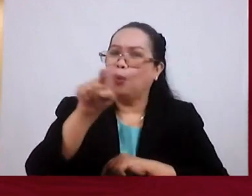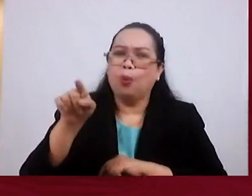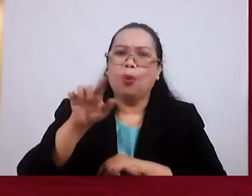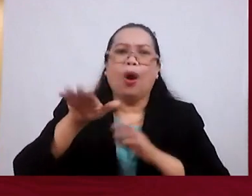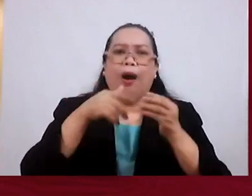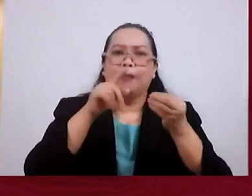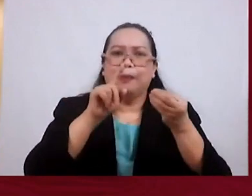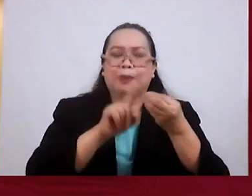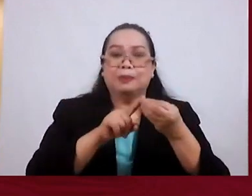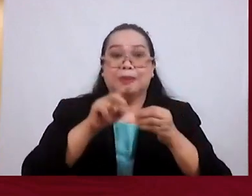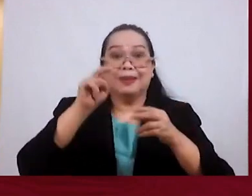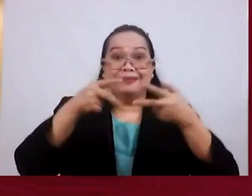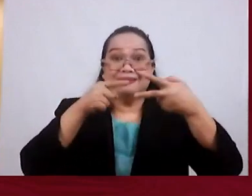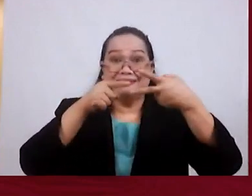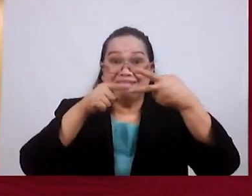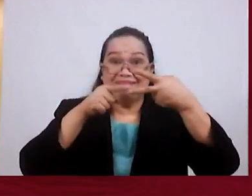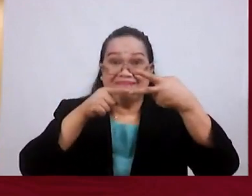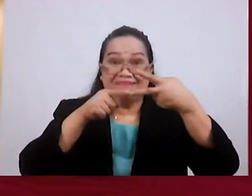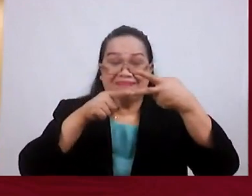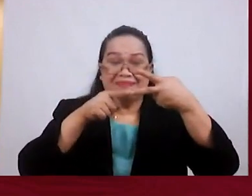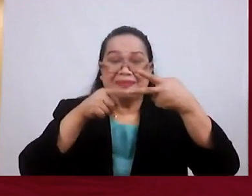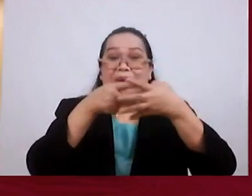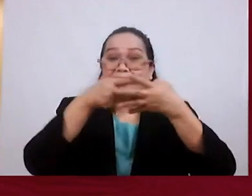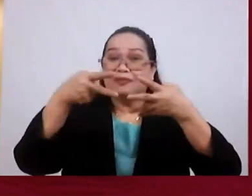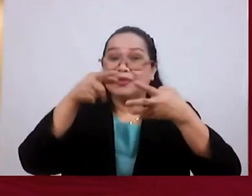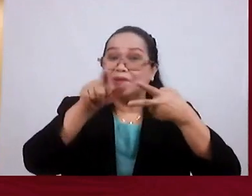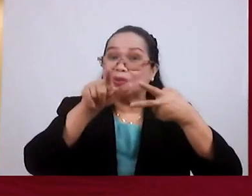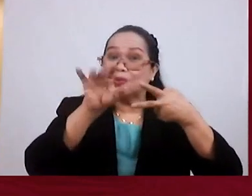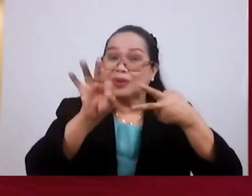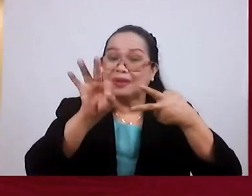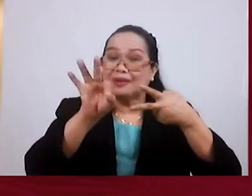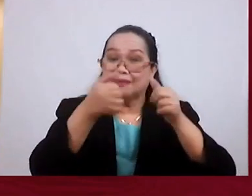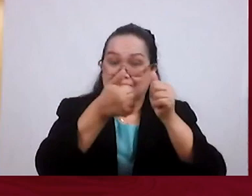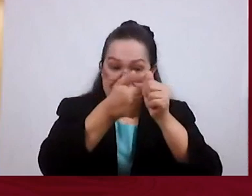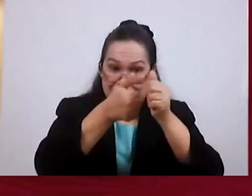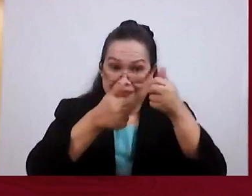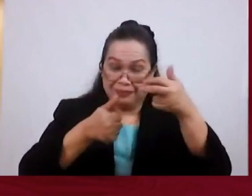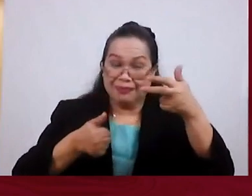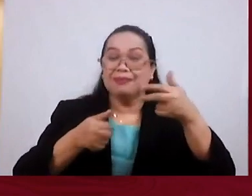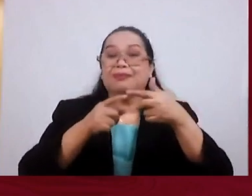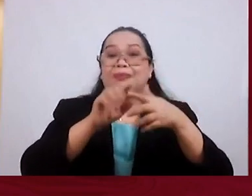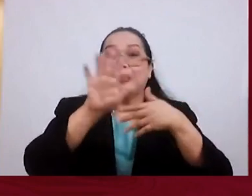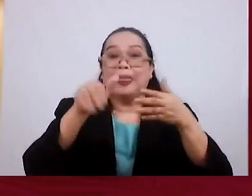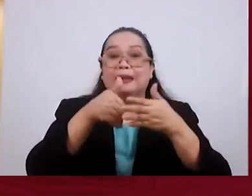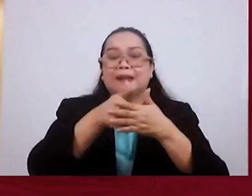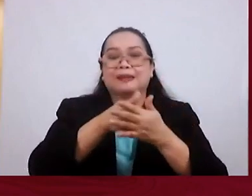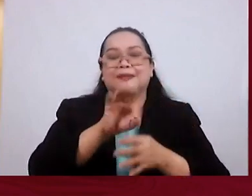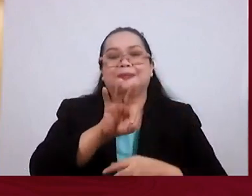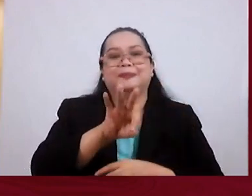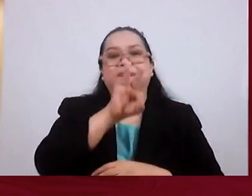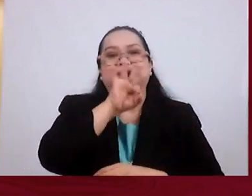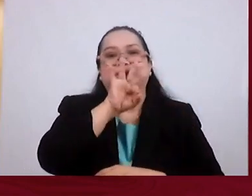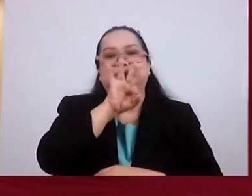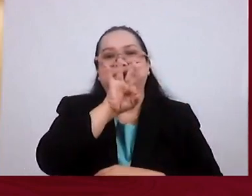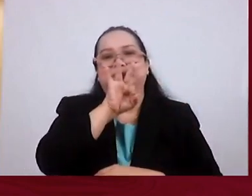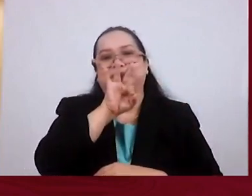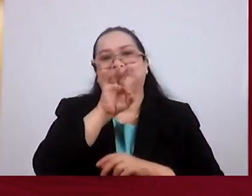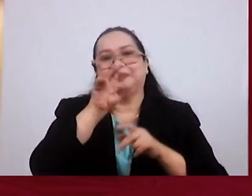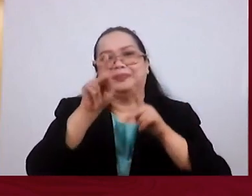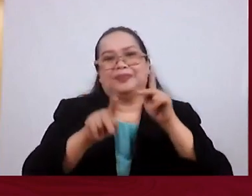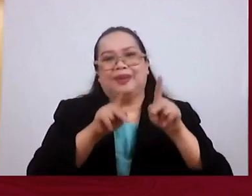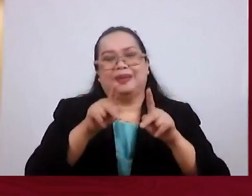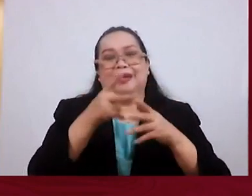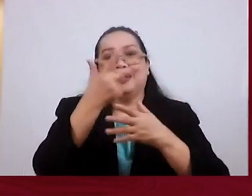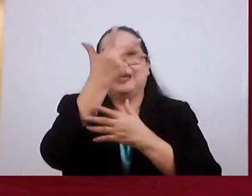What else? The second warning is found in verse 29. Falling away is an offense to every person in the